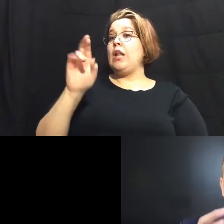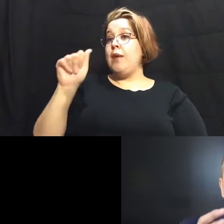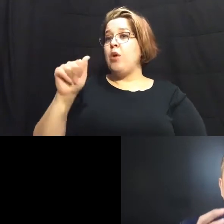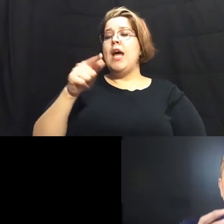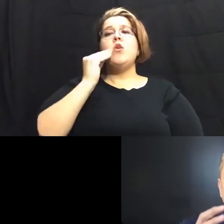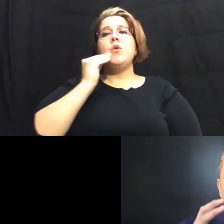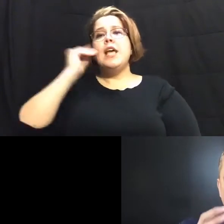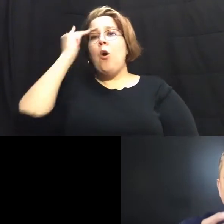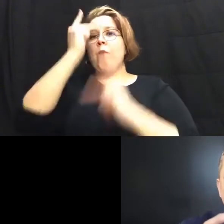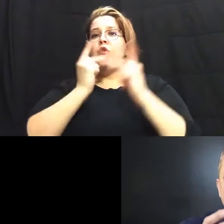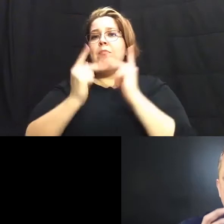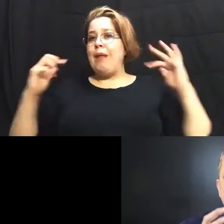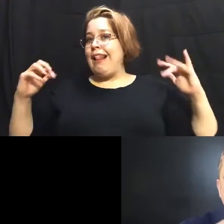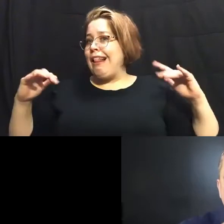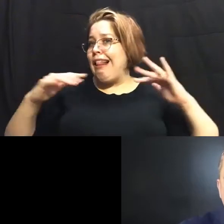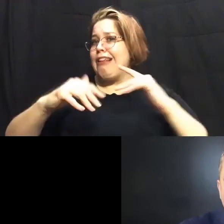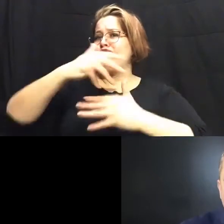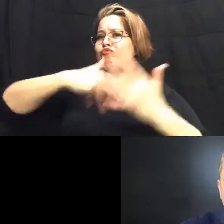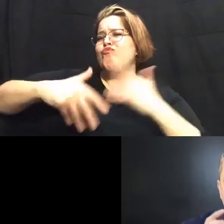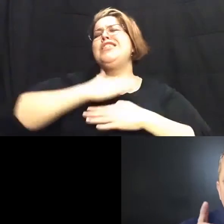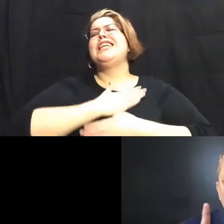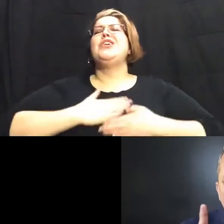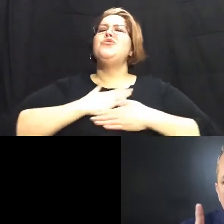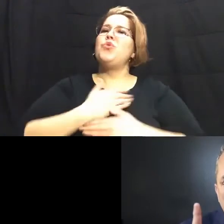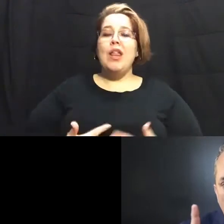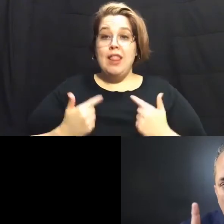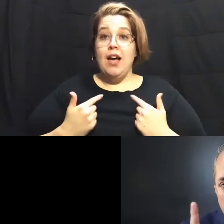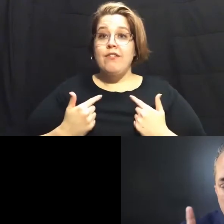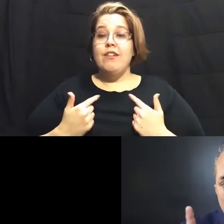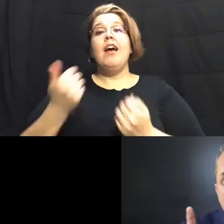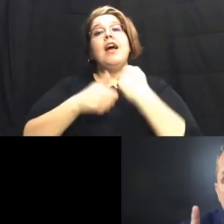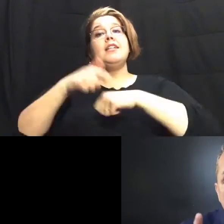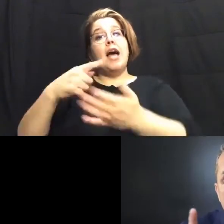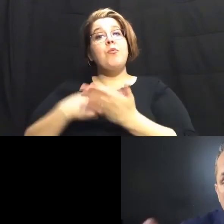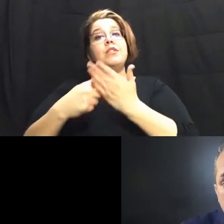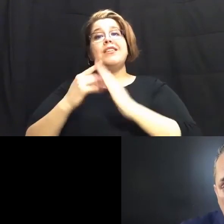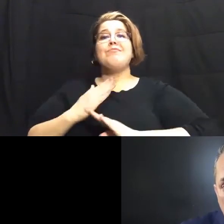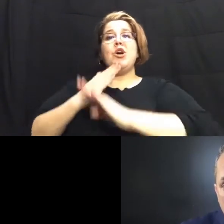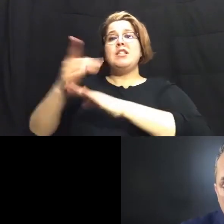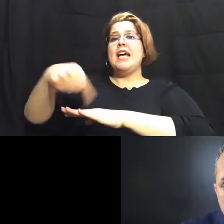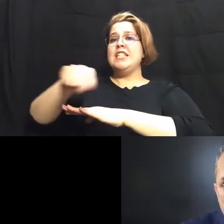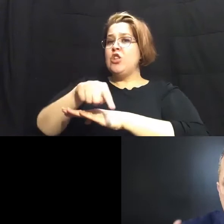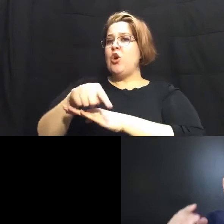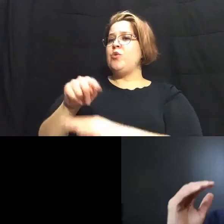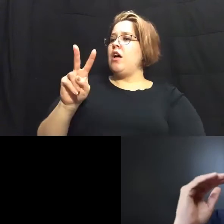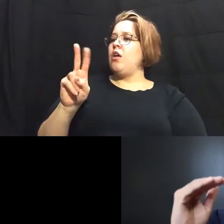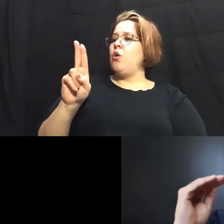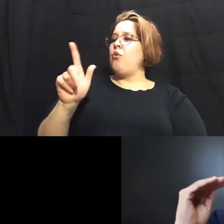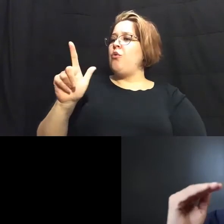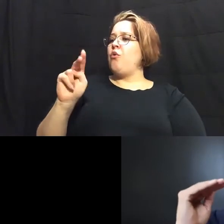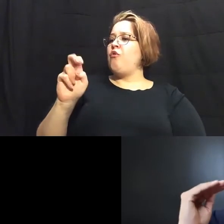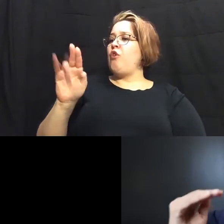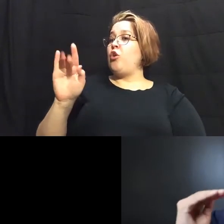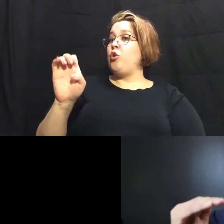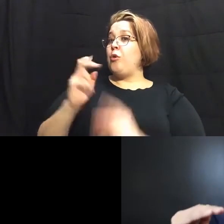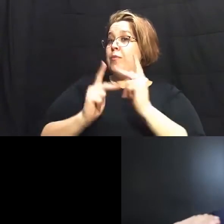for people to congregate get together and just enjoy life right whenever we talk about protecting those most vulnerable in our city seniors are